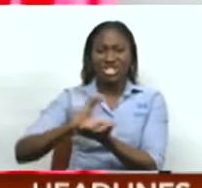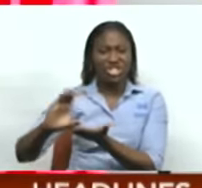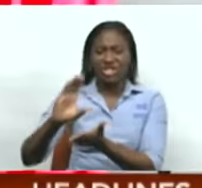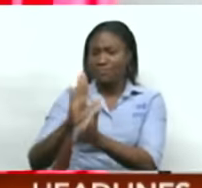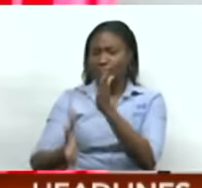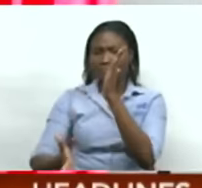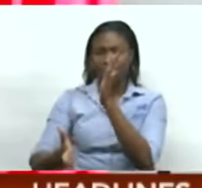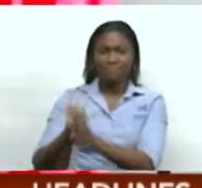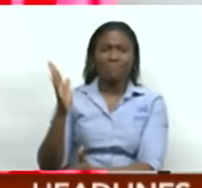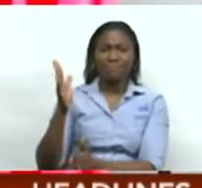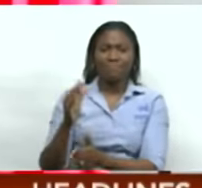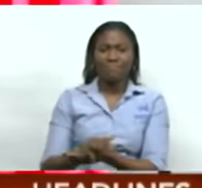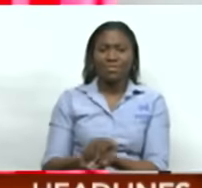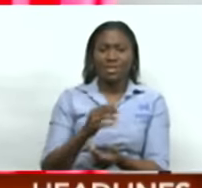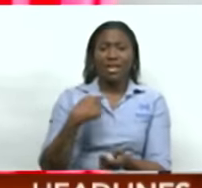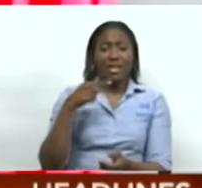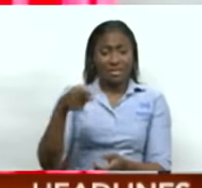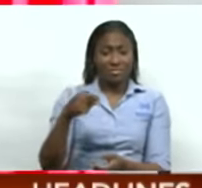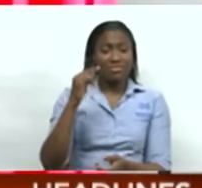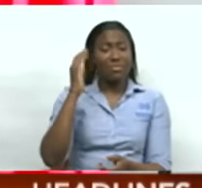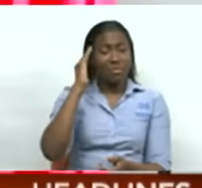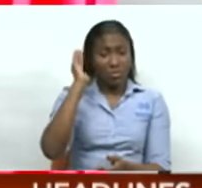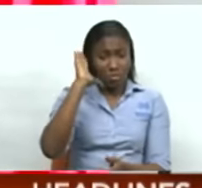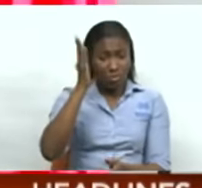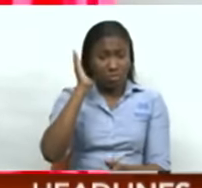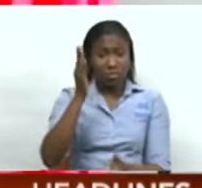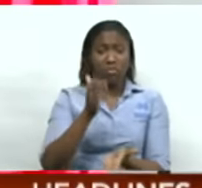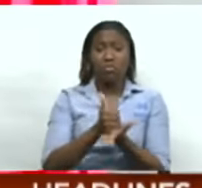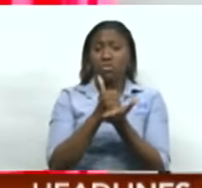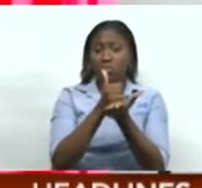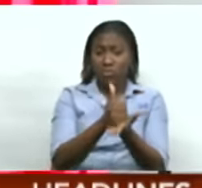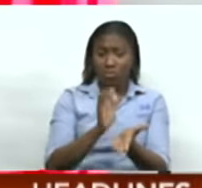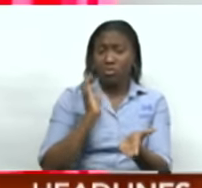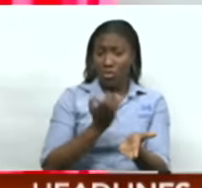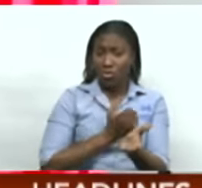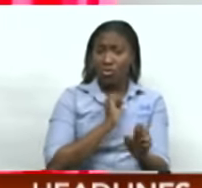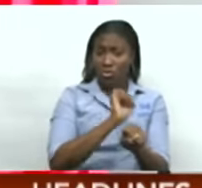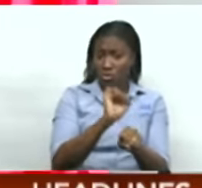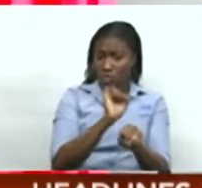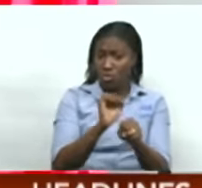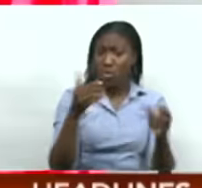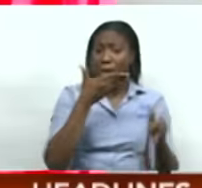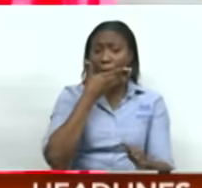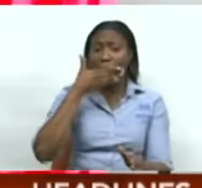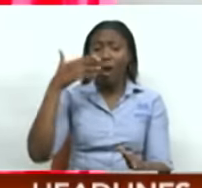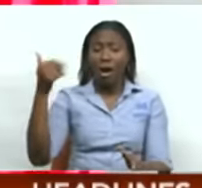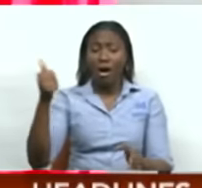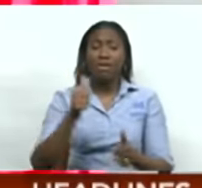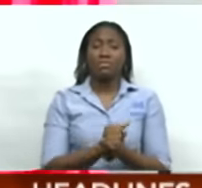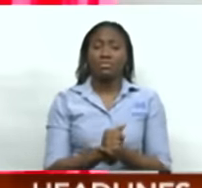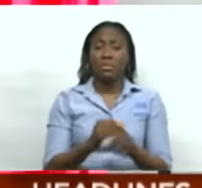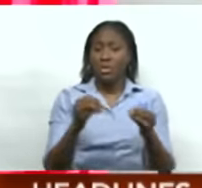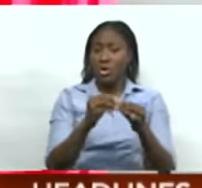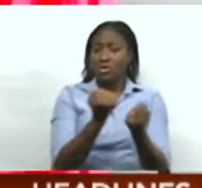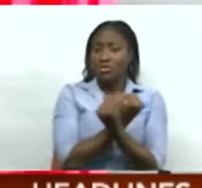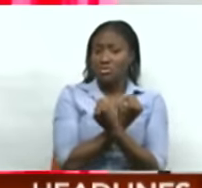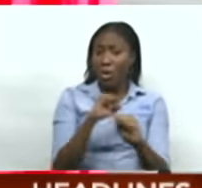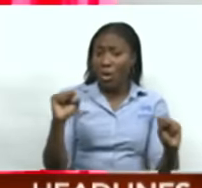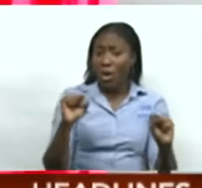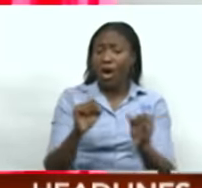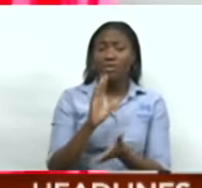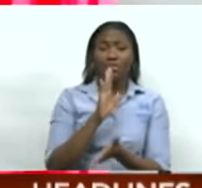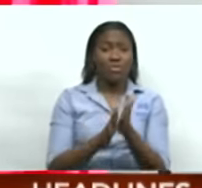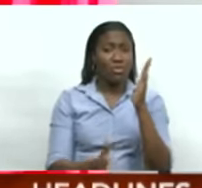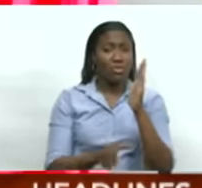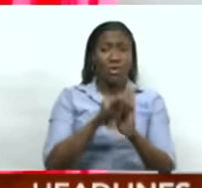And that will have a tremendous effect on our productivity, increase our security, reduce criminal